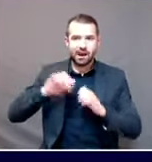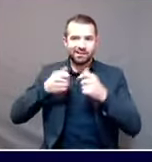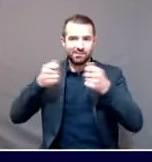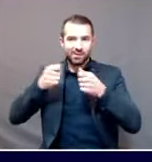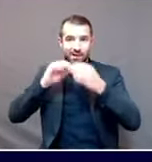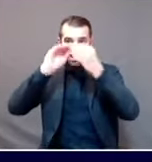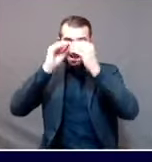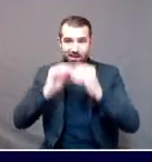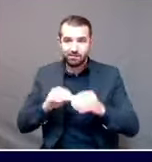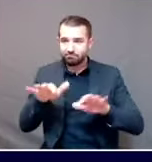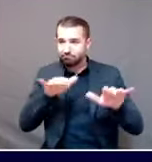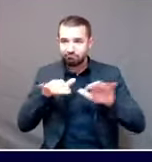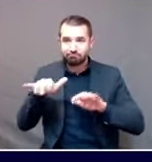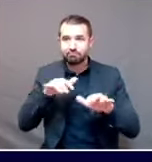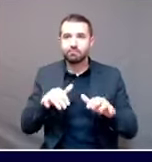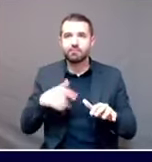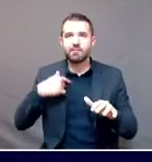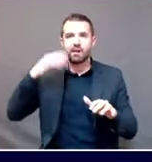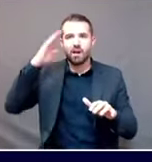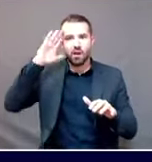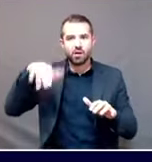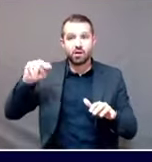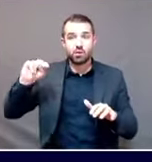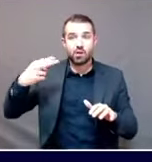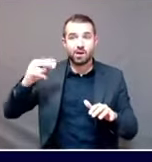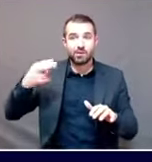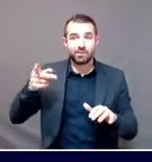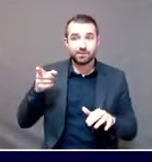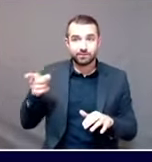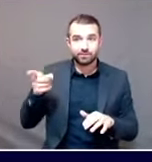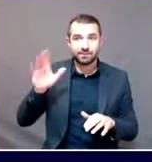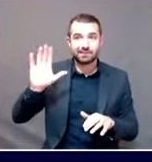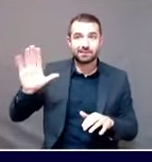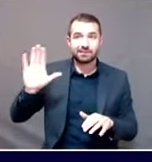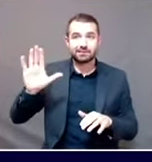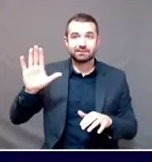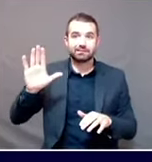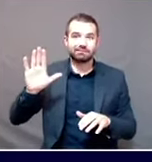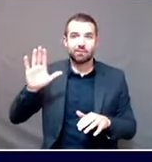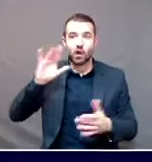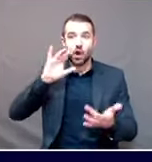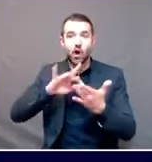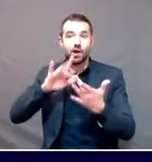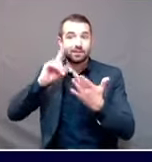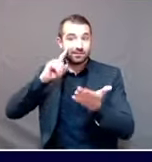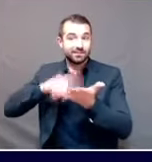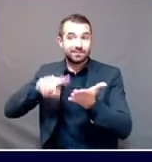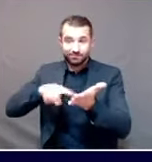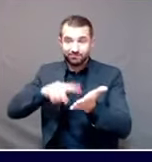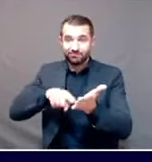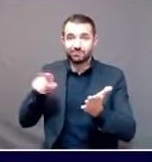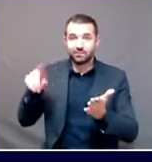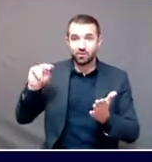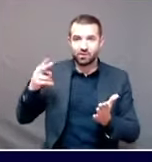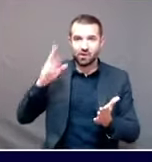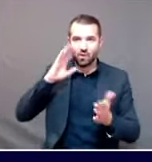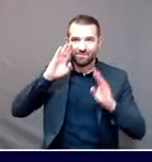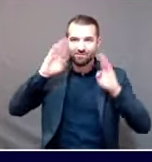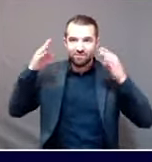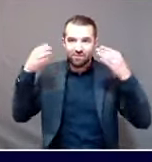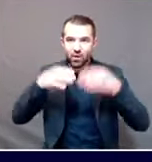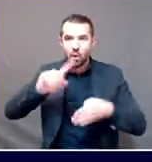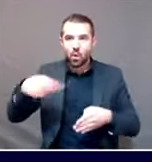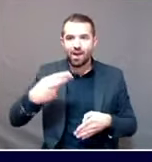really only focus on high risk populations. Do you see those changes maybe occurring in that measure or something else along those